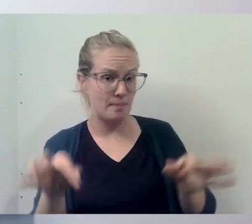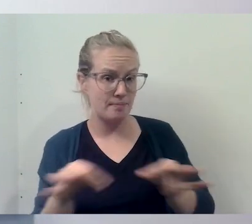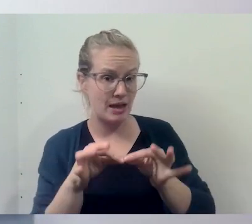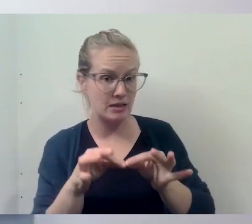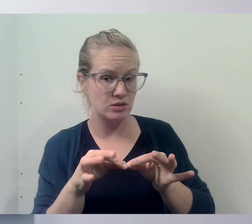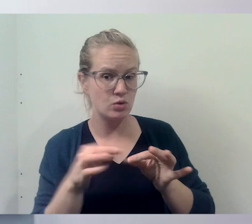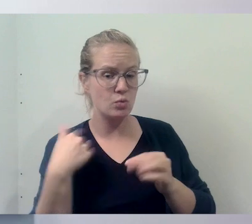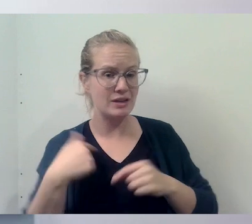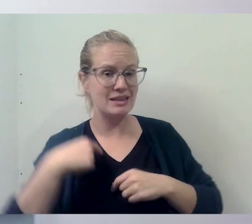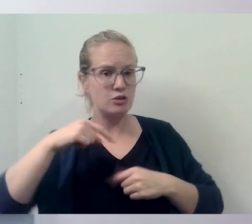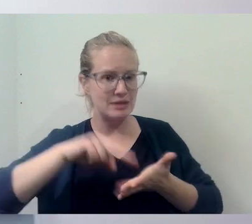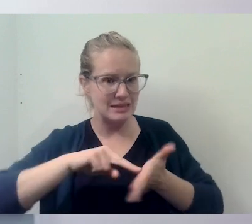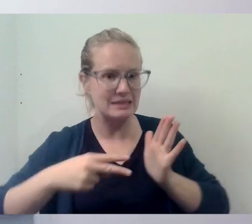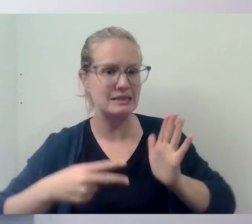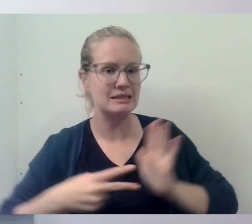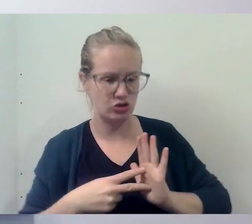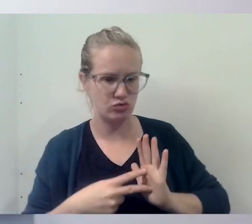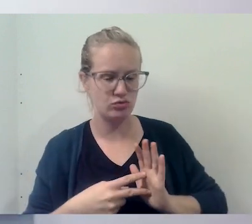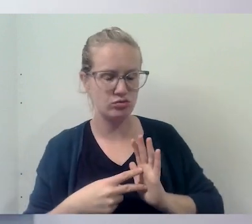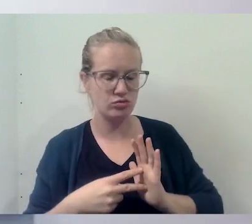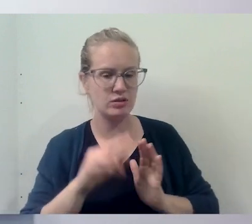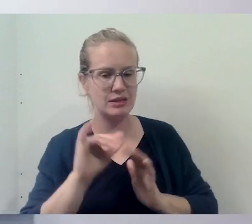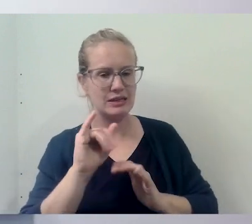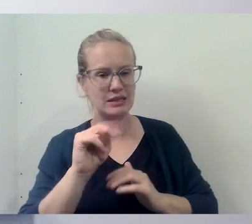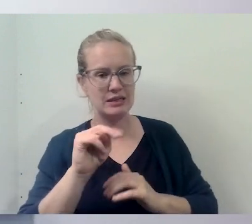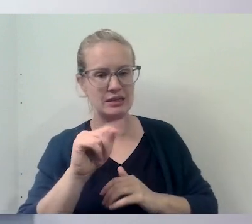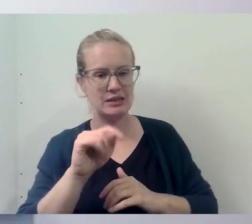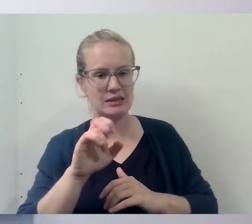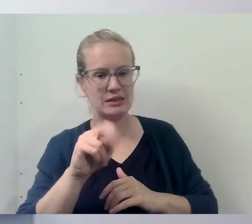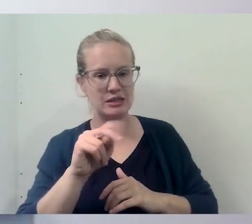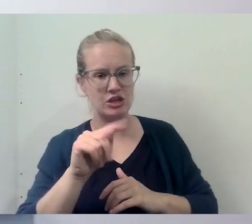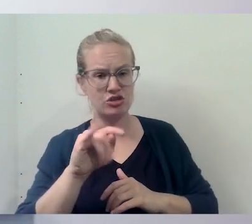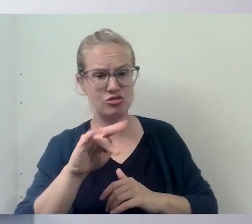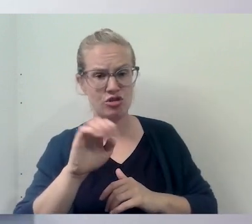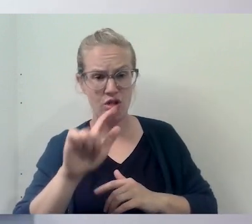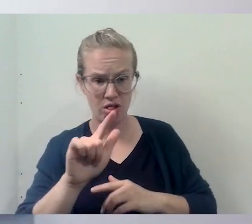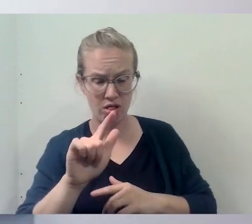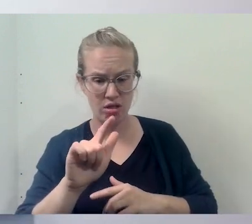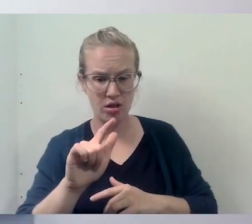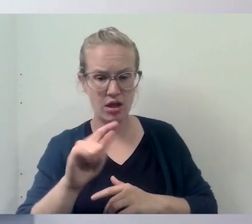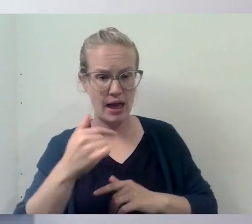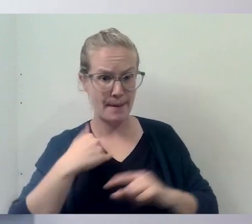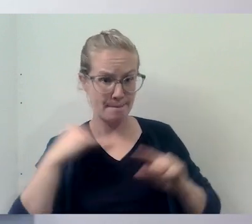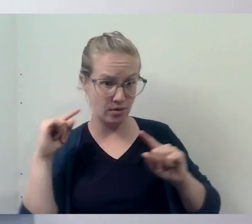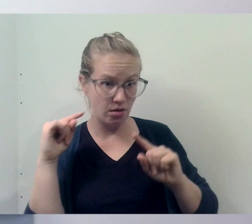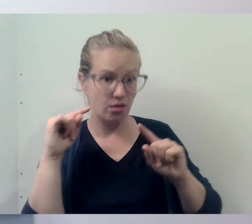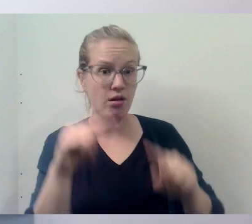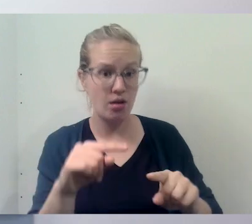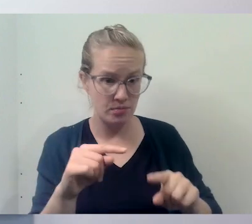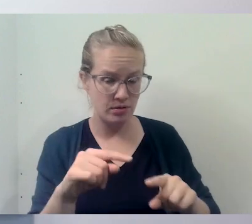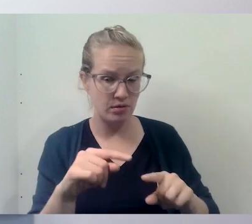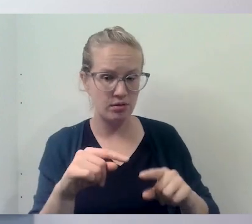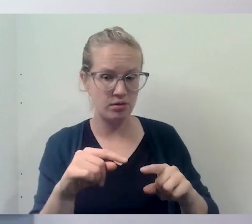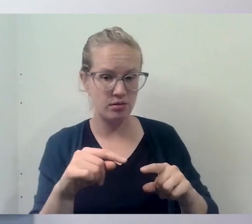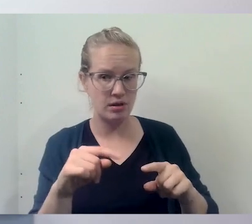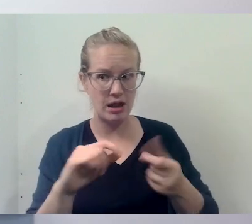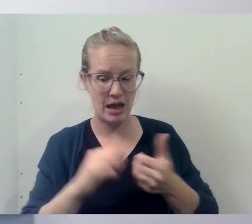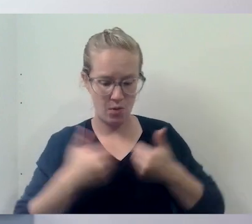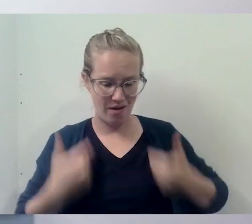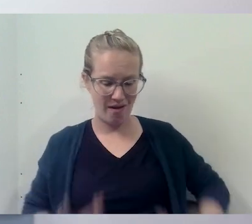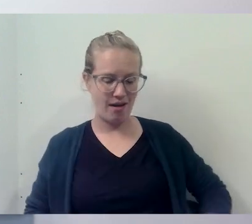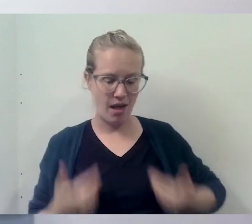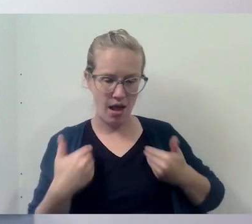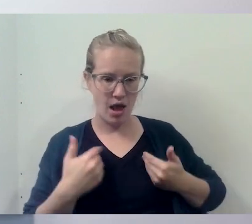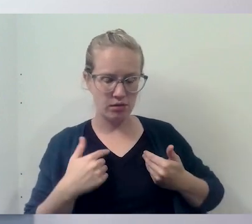we need to be intentional about it, you know, that, yeah. And then that I'm coming as I am,